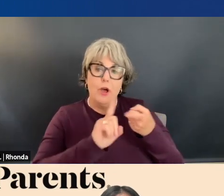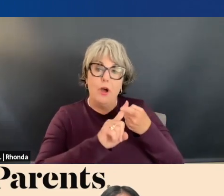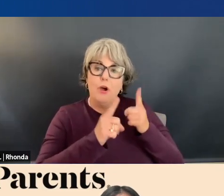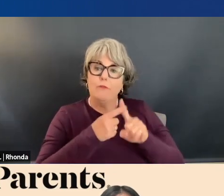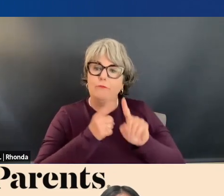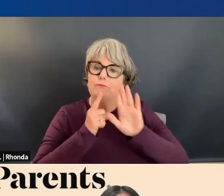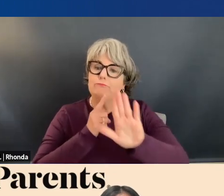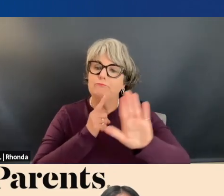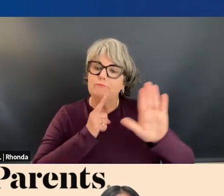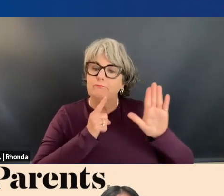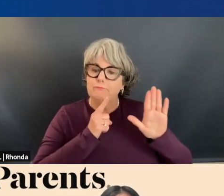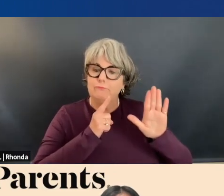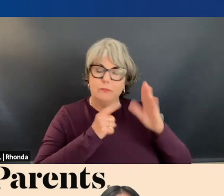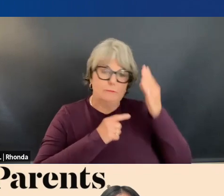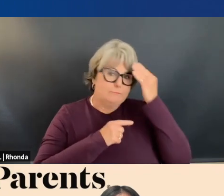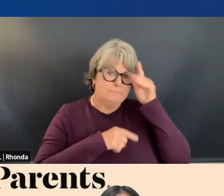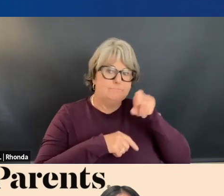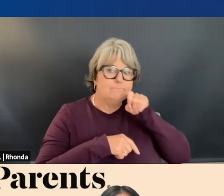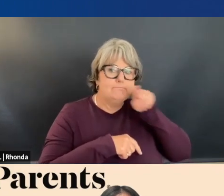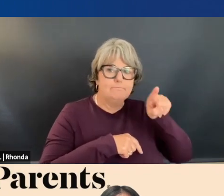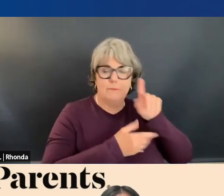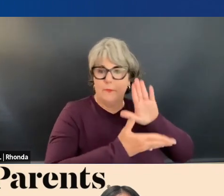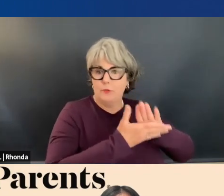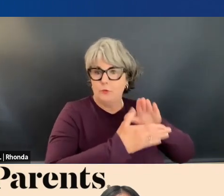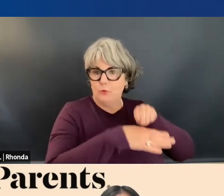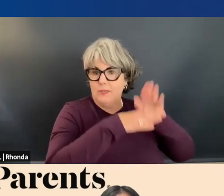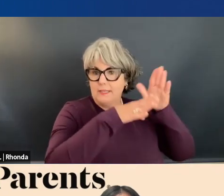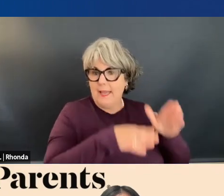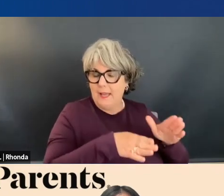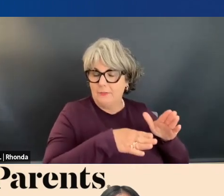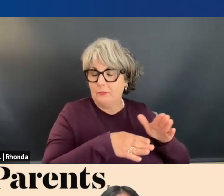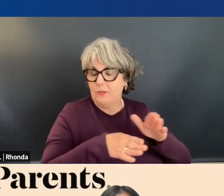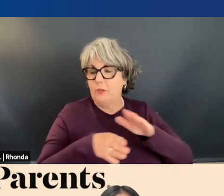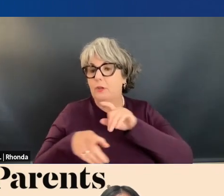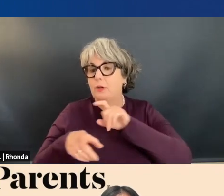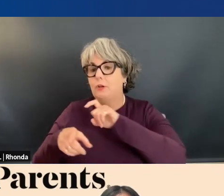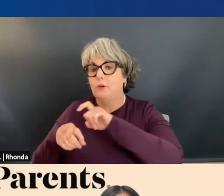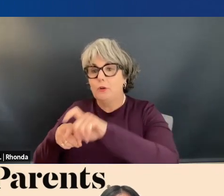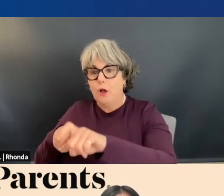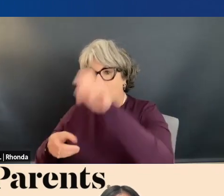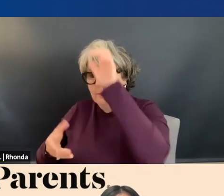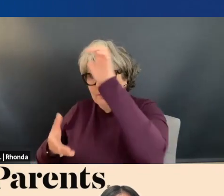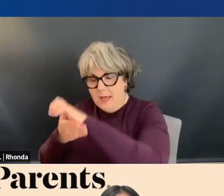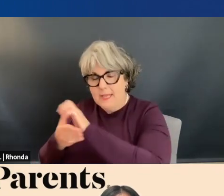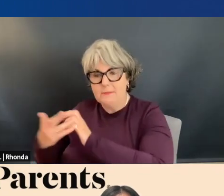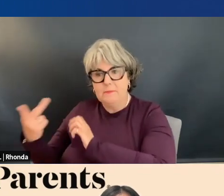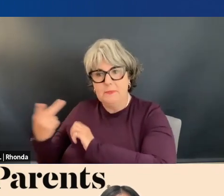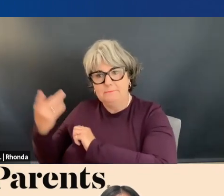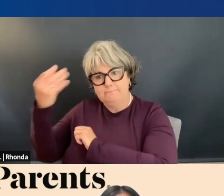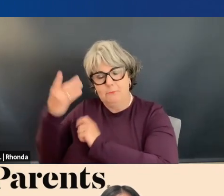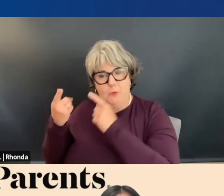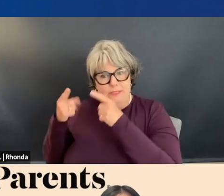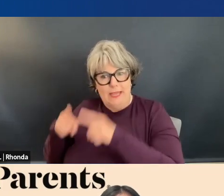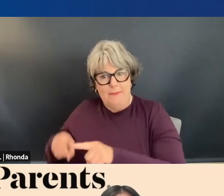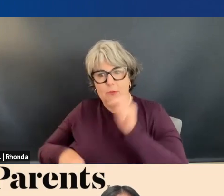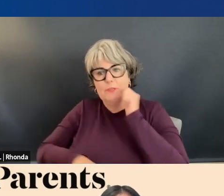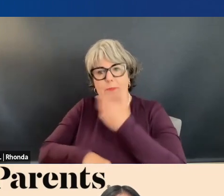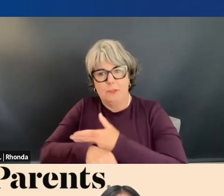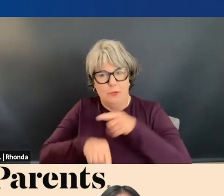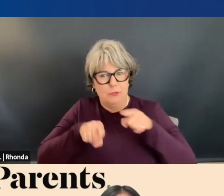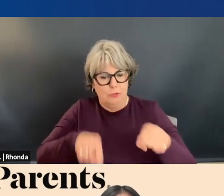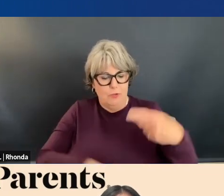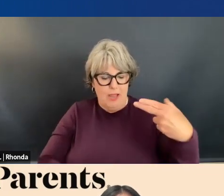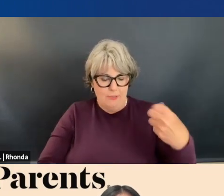outed her to the school counselor who called my husband and I and shared with us what was really going on with her.